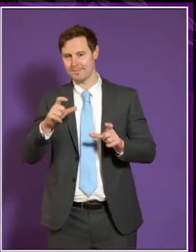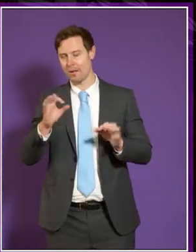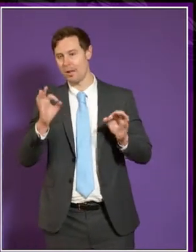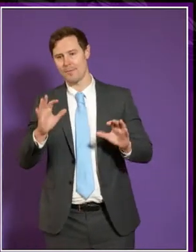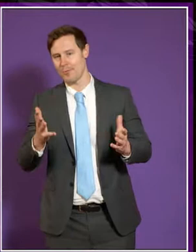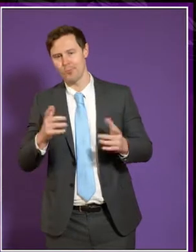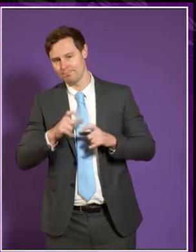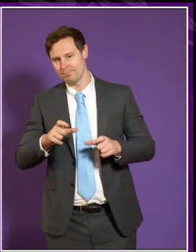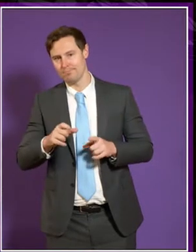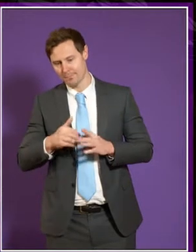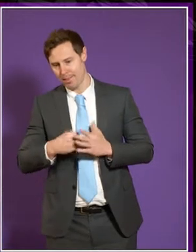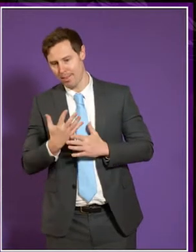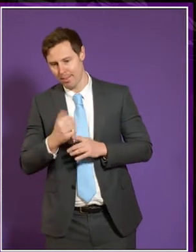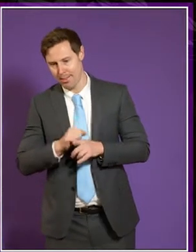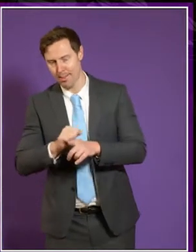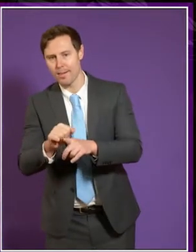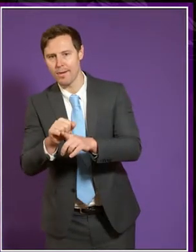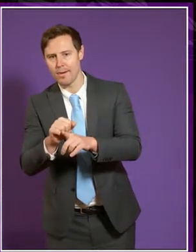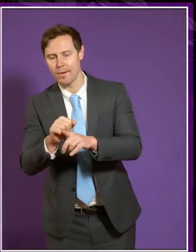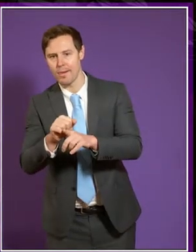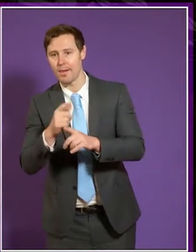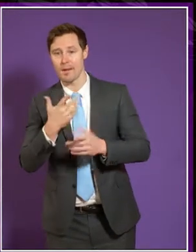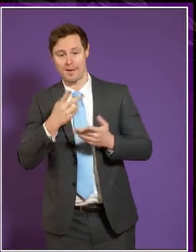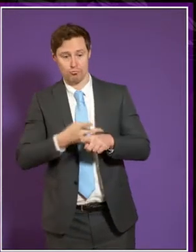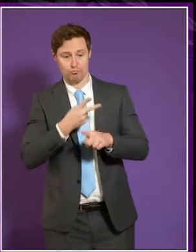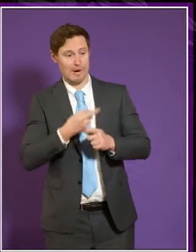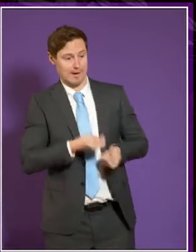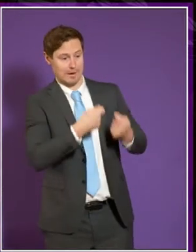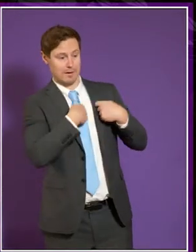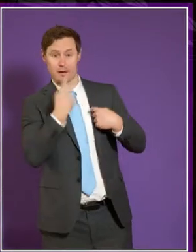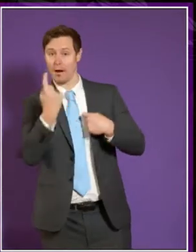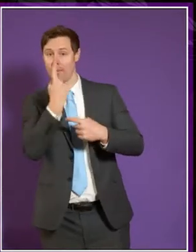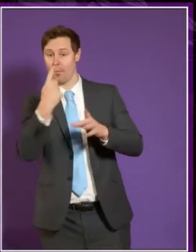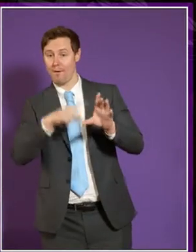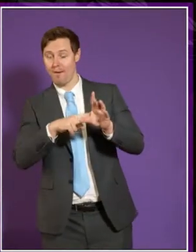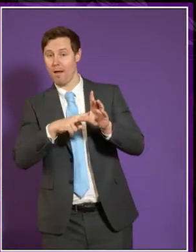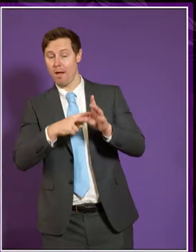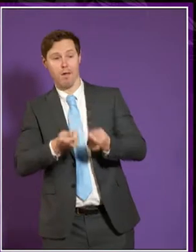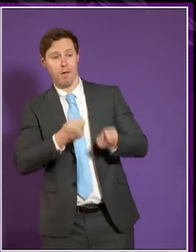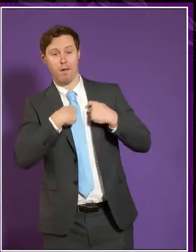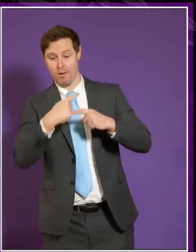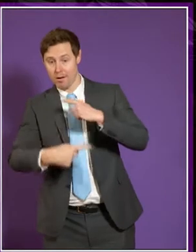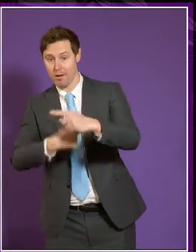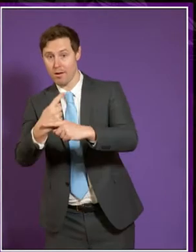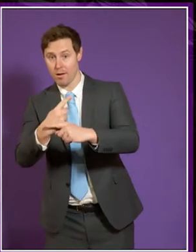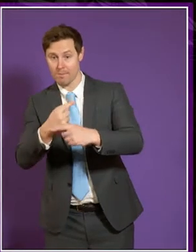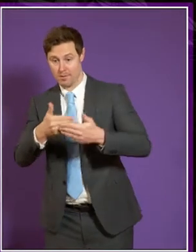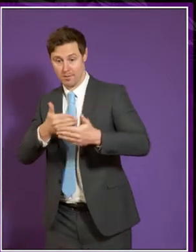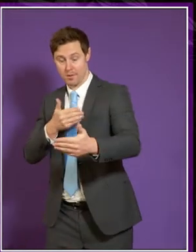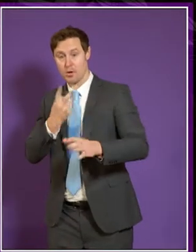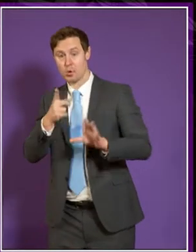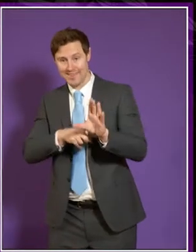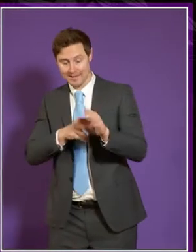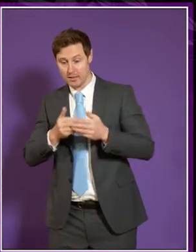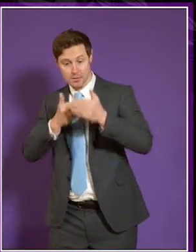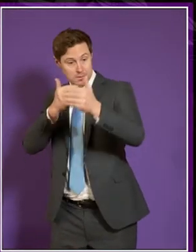I'm sure after I've now been reappointed for another year. So after two years, I think that would be probably the time for